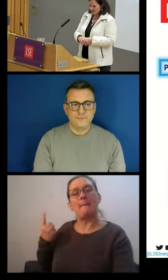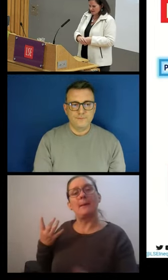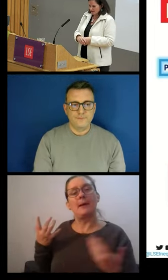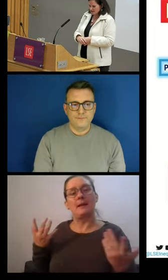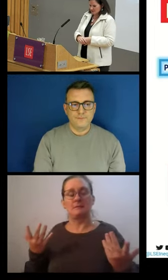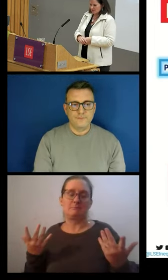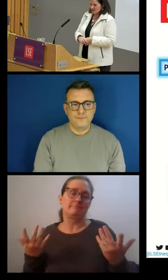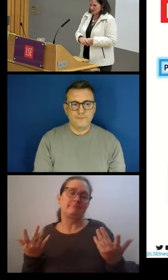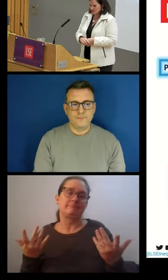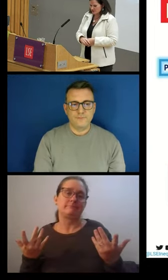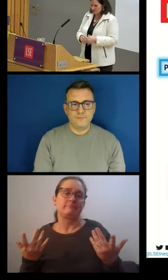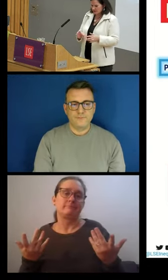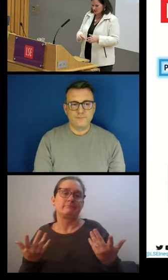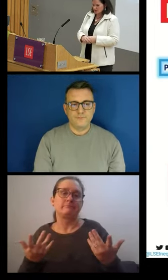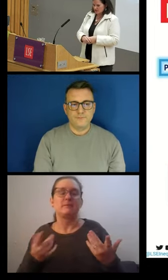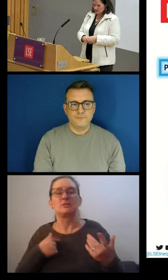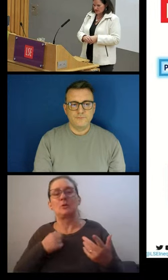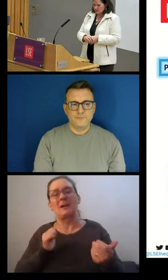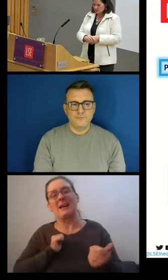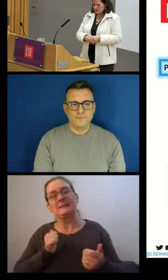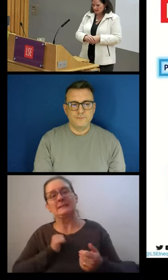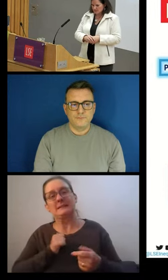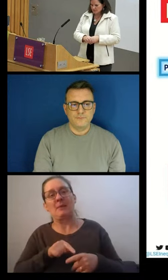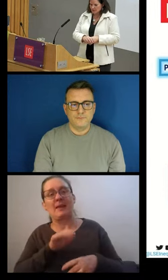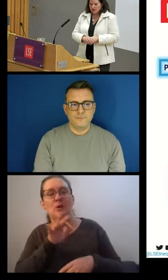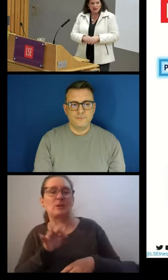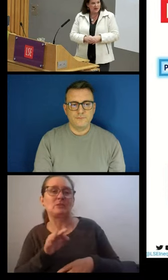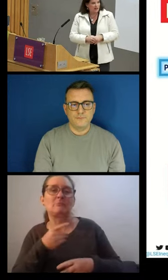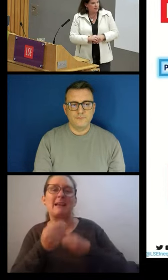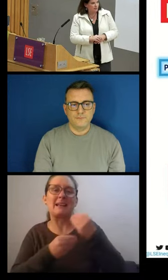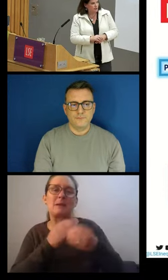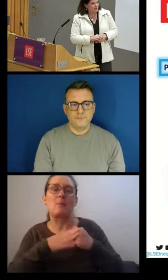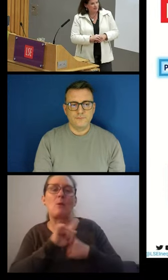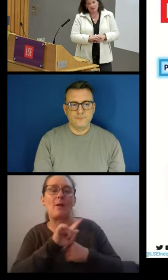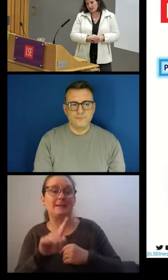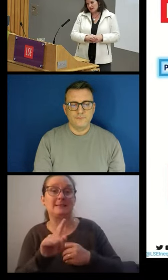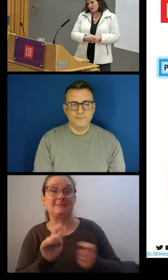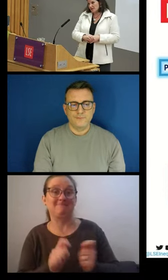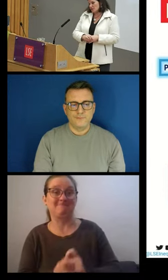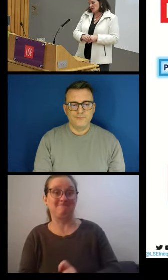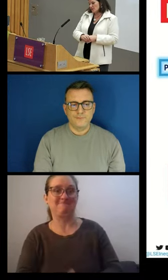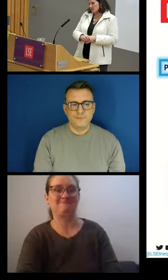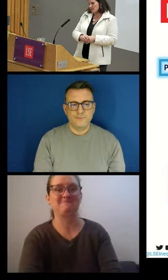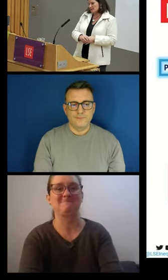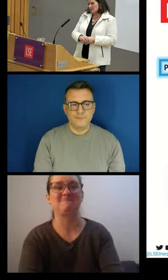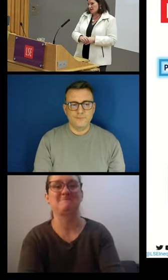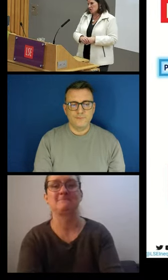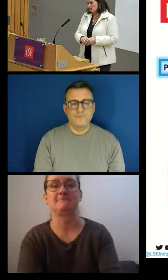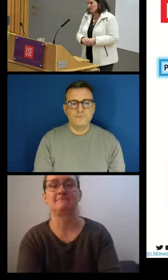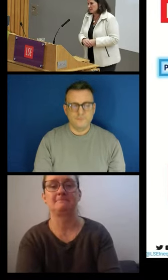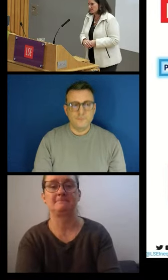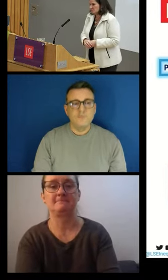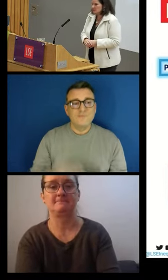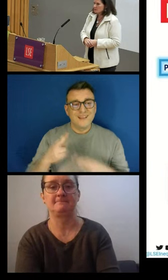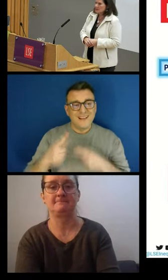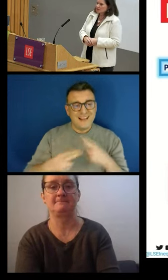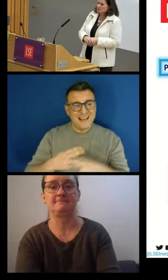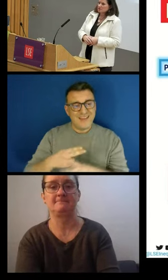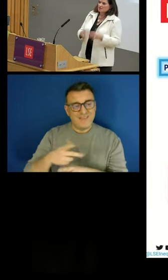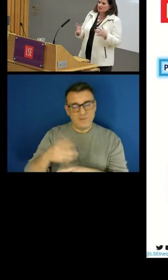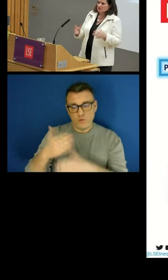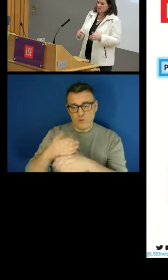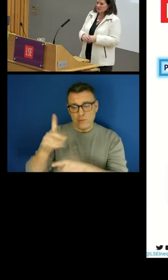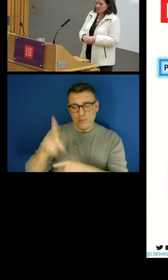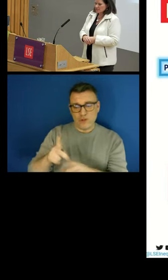So I'll anticipate that question, but I can also explain more later. And if workers are very young, then two years as a cutoff line seems a bit